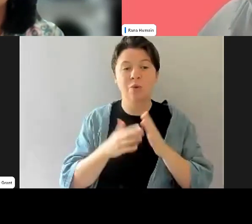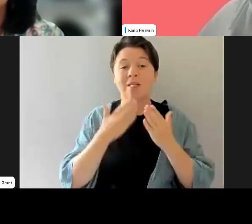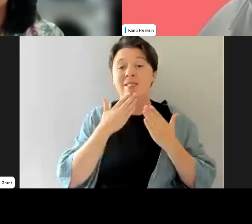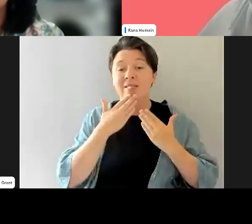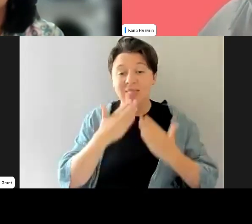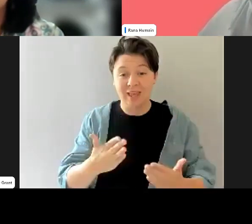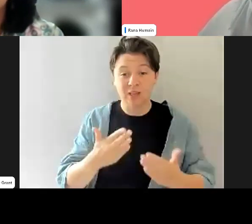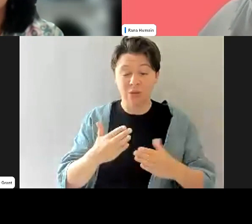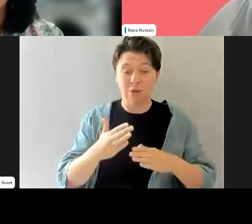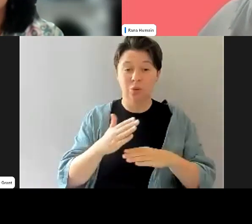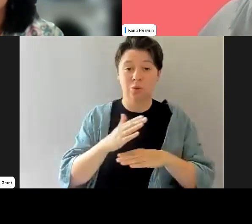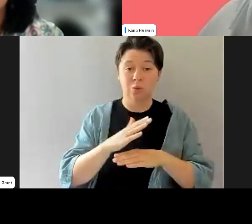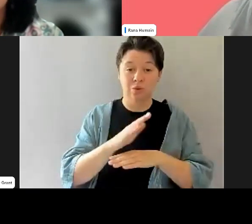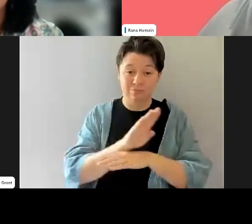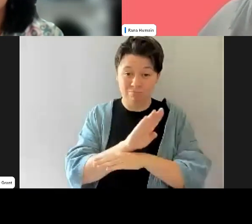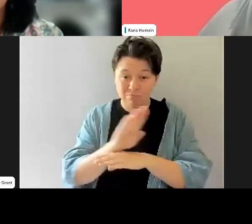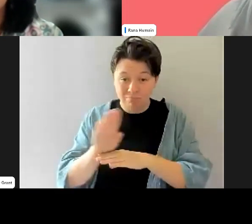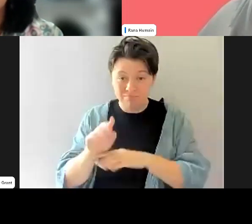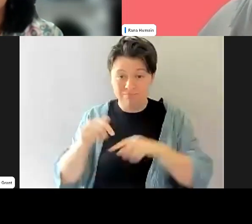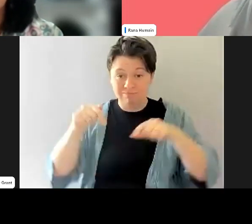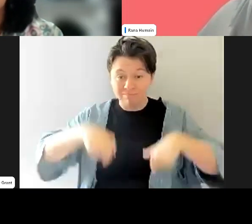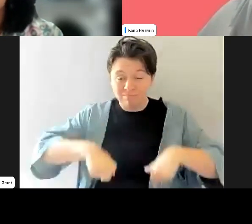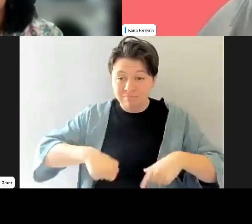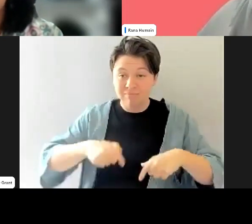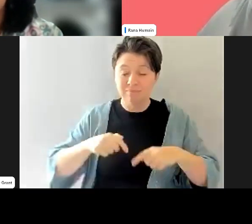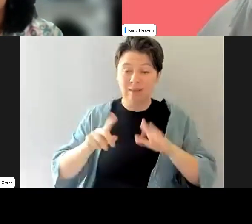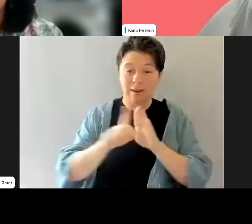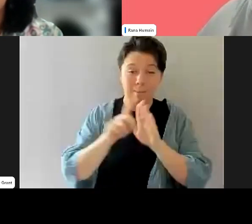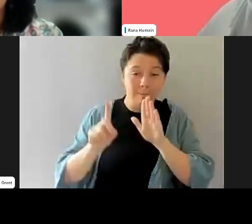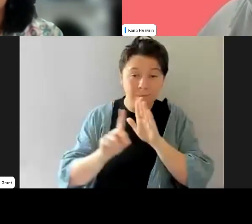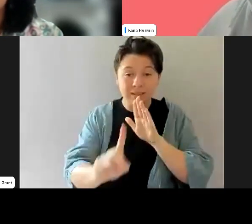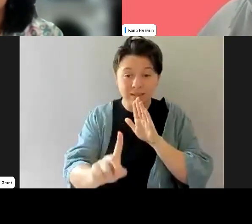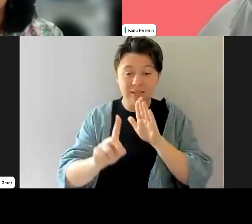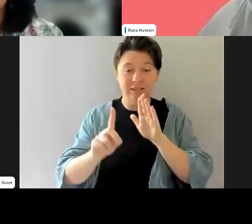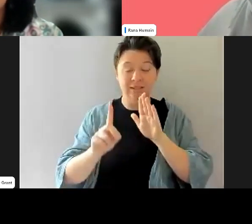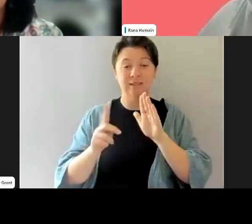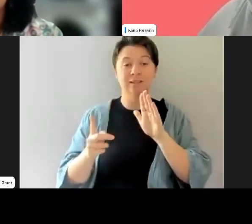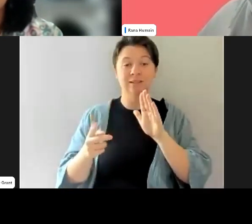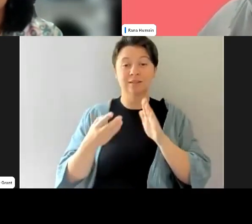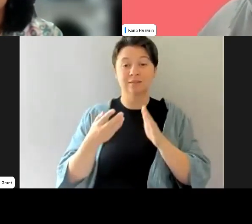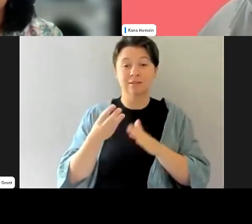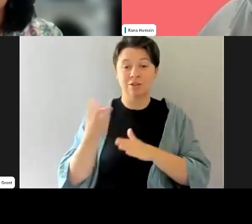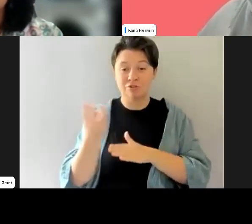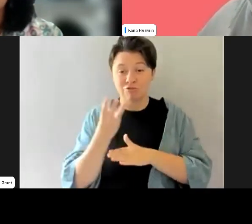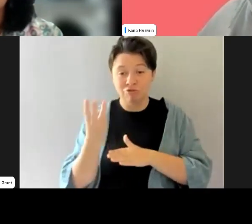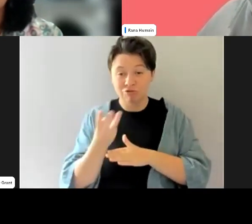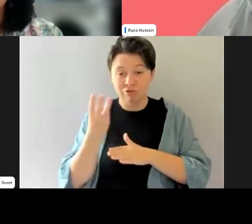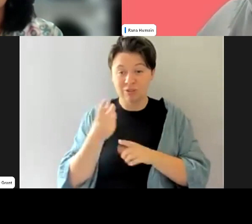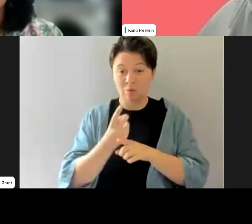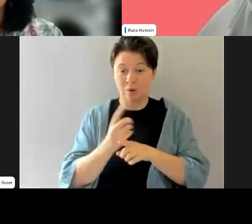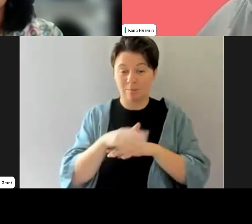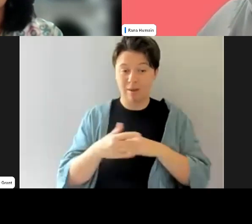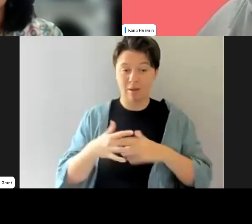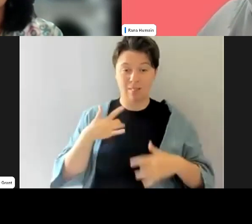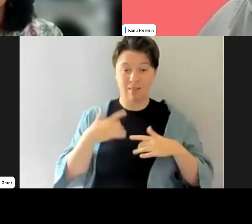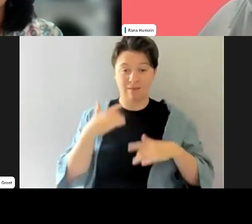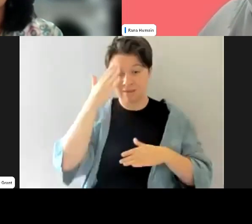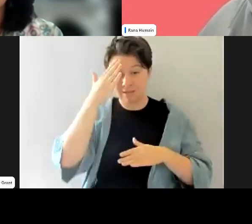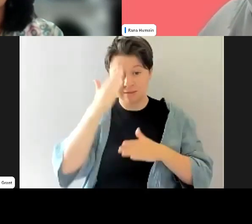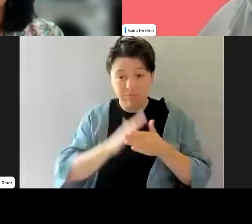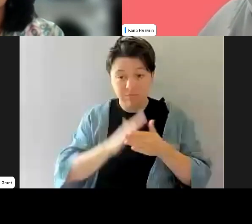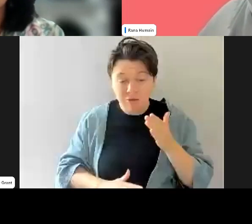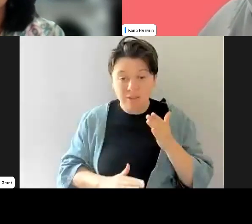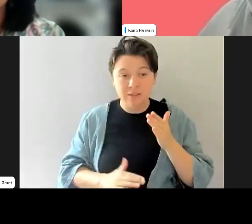thank you to our incredible ambassadors for sharing the expertise and the insights. And of course, like Rana said, the lived experience where we're so appreciative.